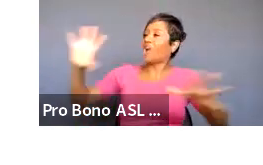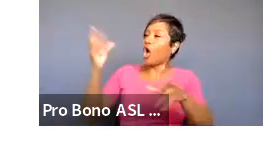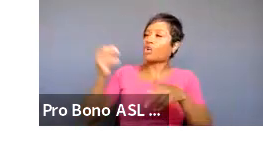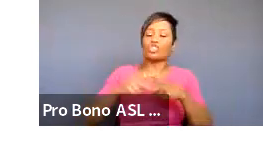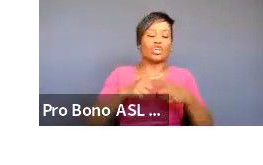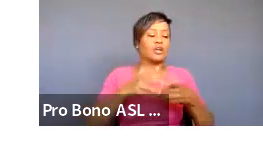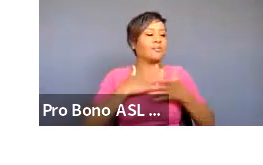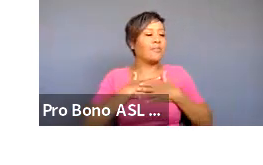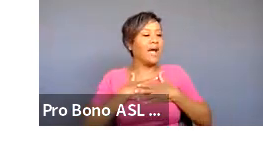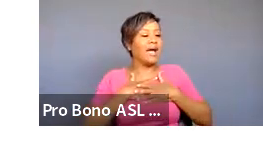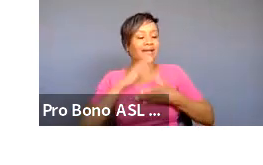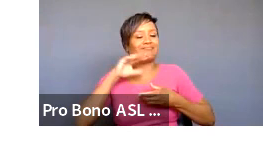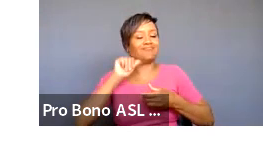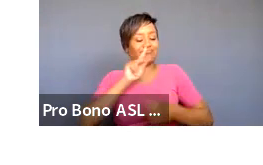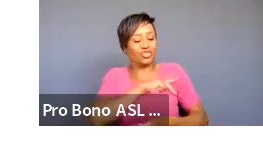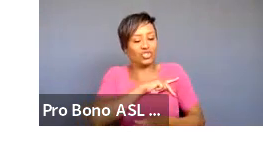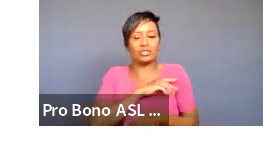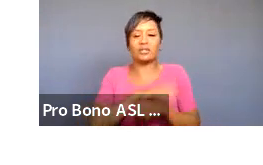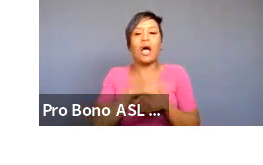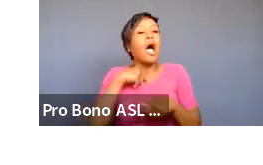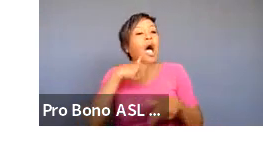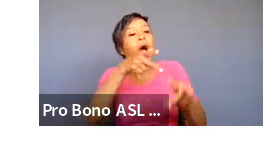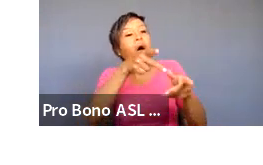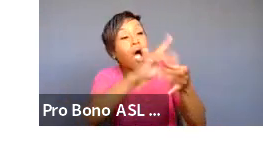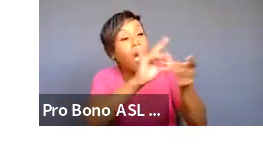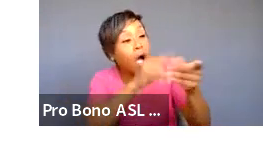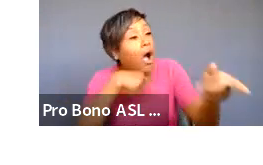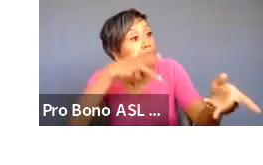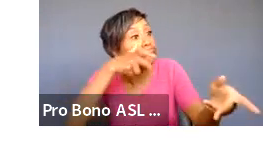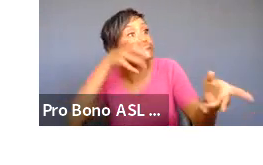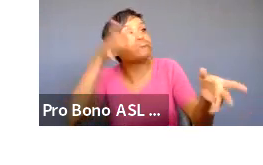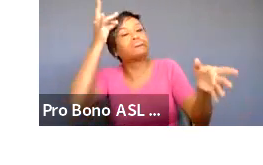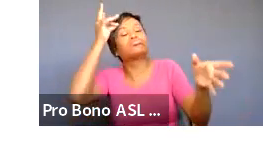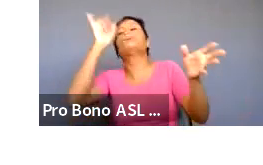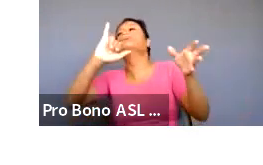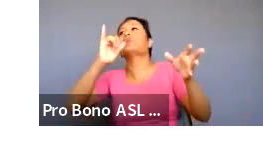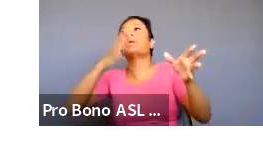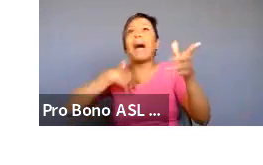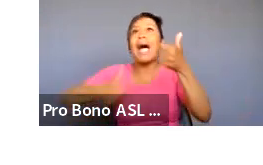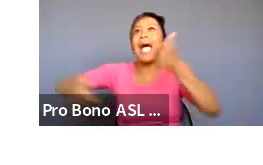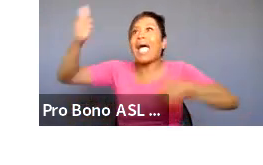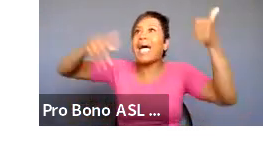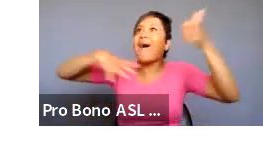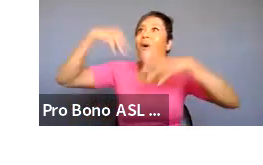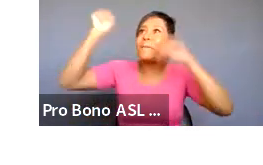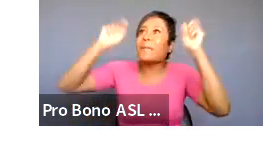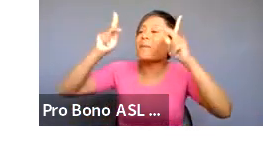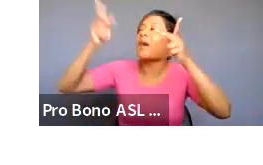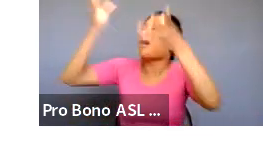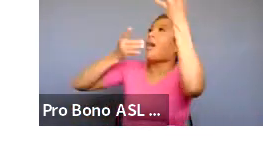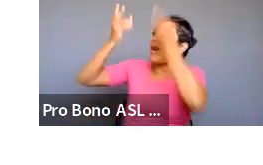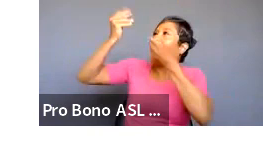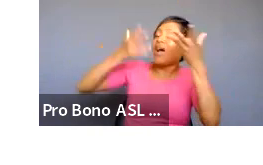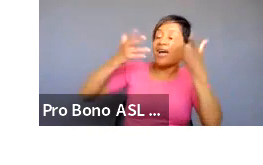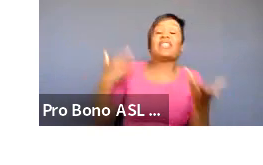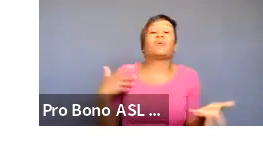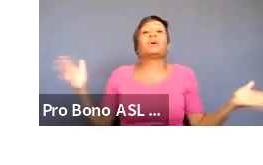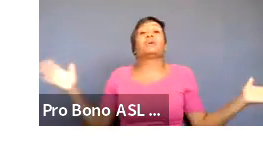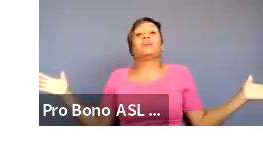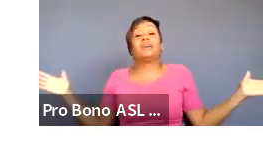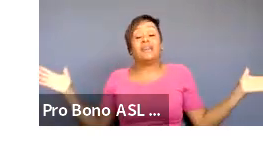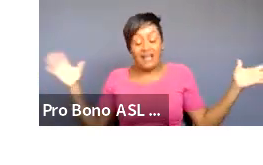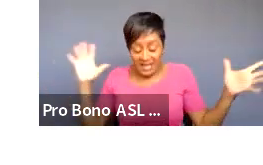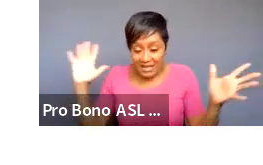mouths from our historiography our elders all of those ways and then we get into a room and we'll figure out